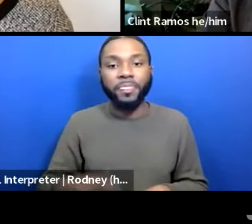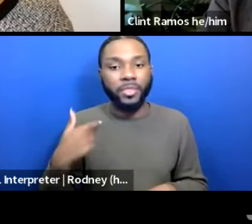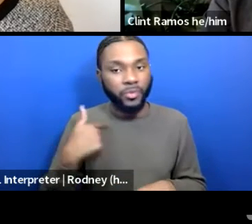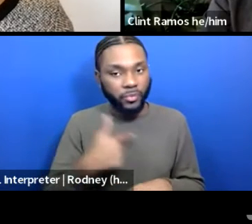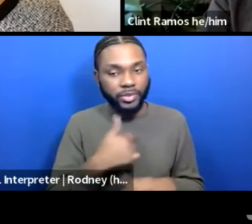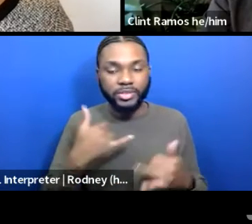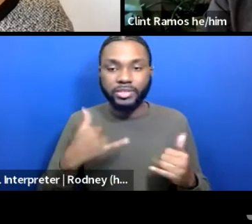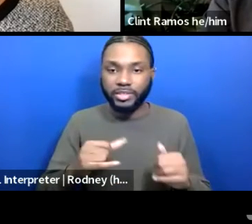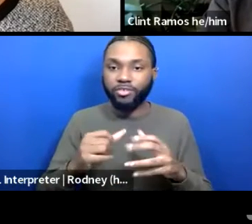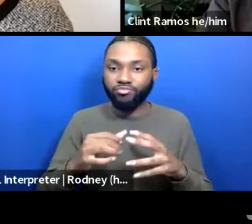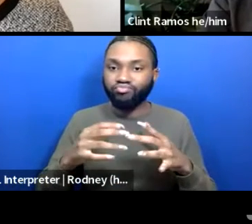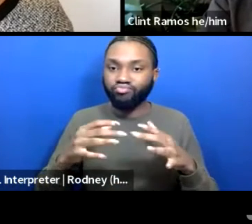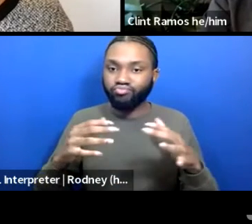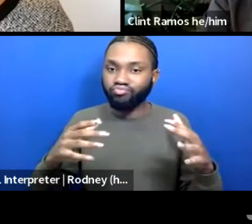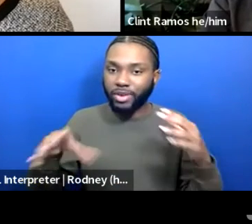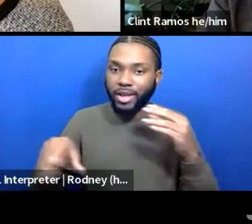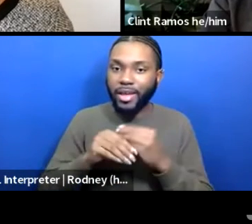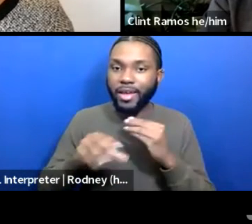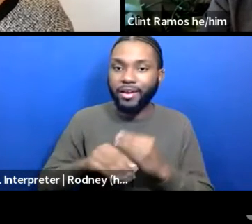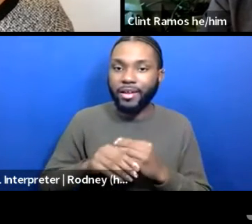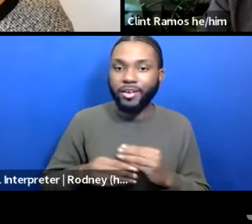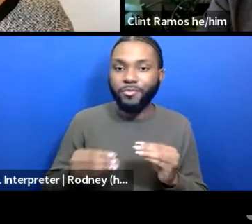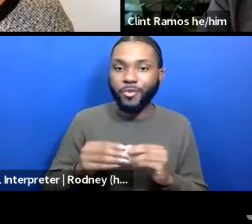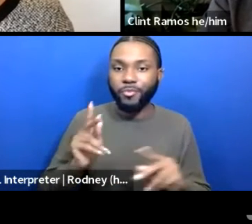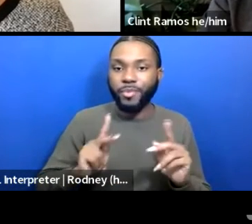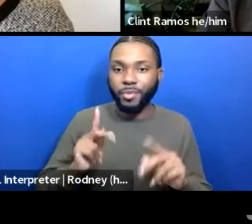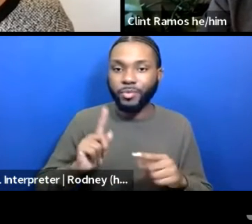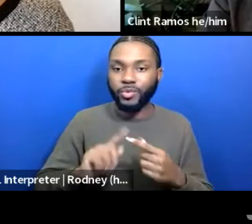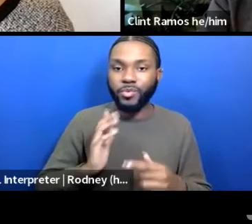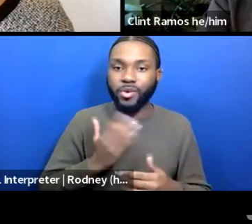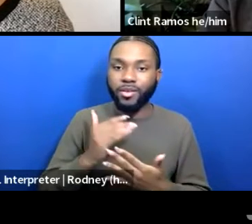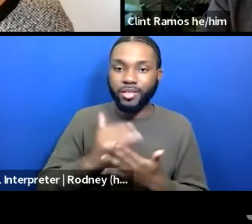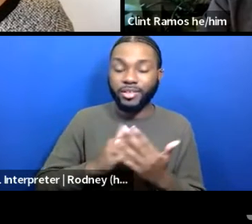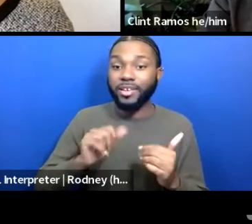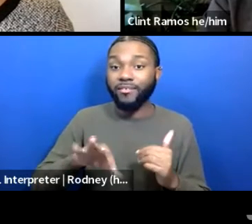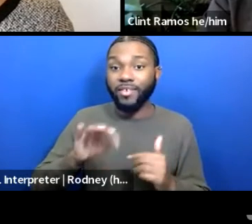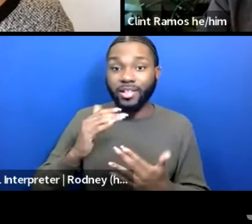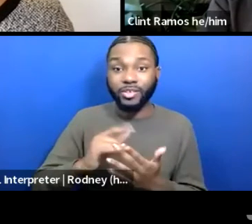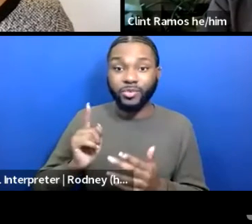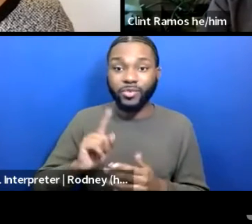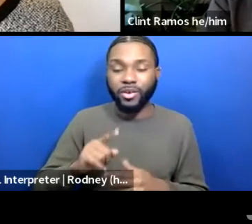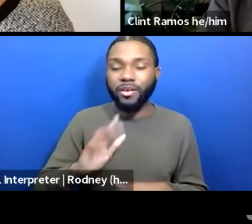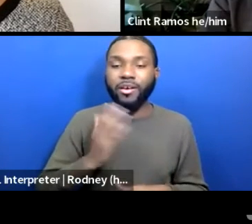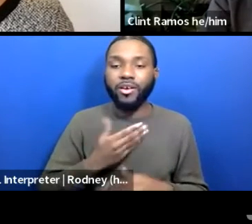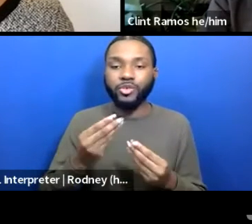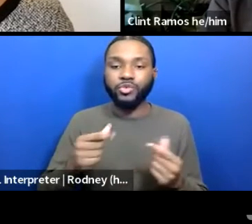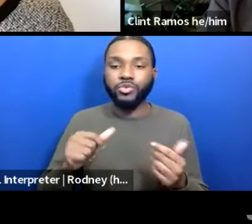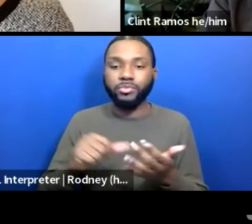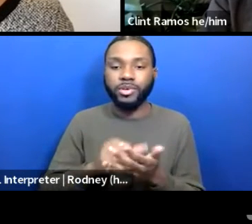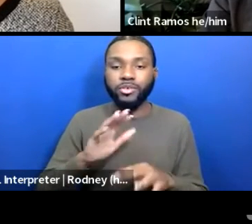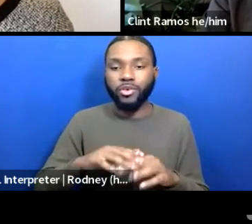add people to that list all the time. You can see that list on our solutions page of nomore10outof12s.com.